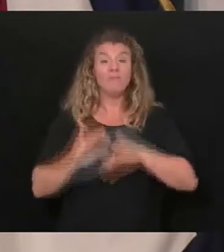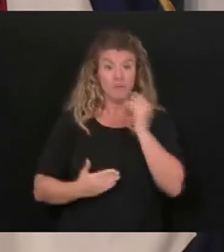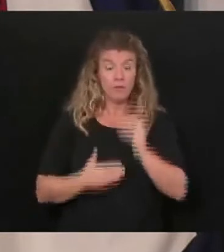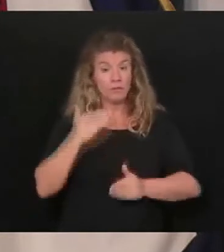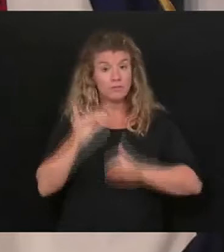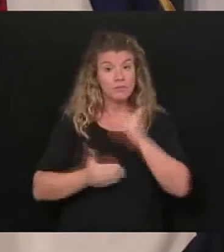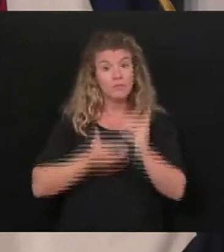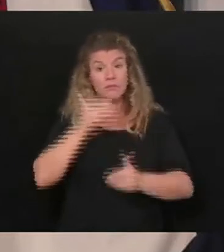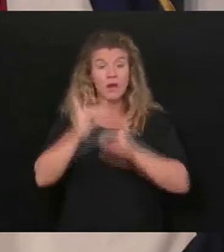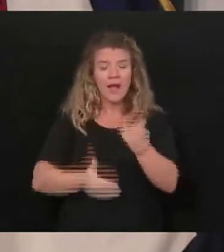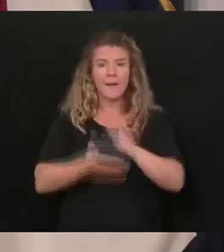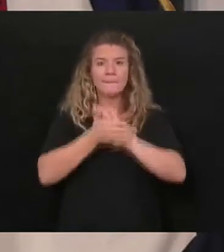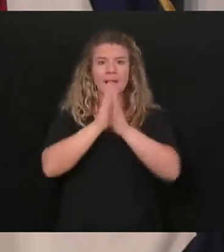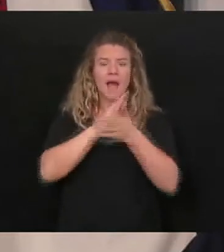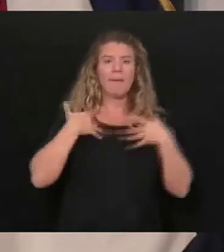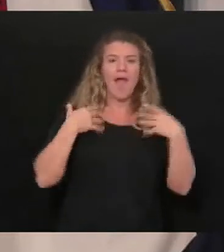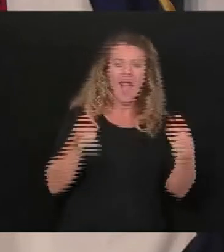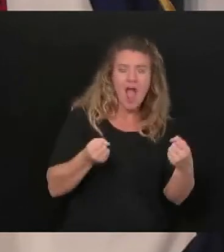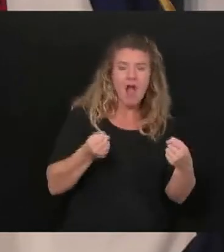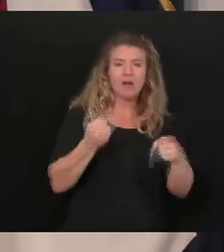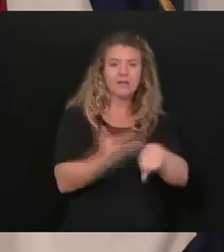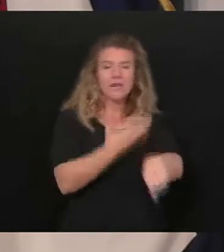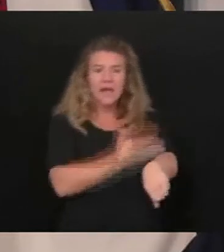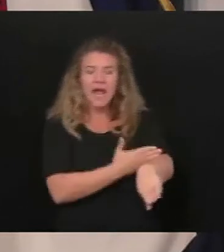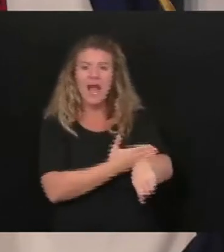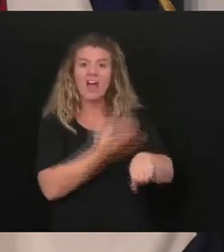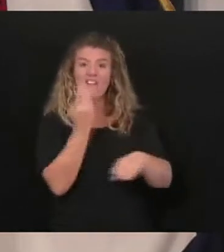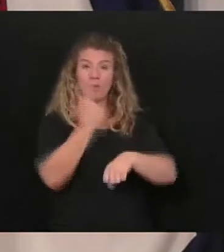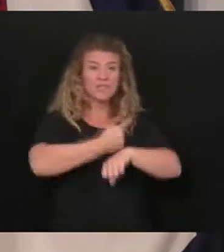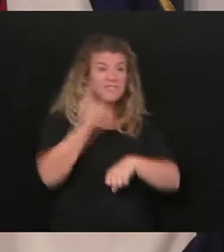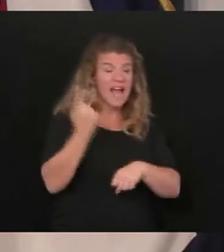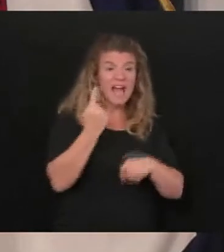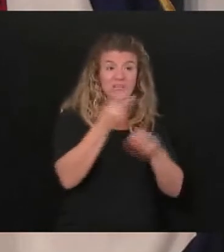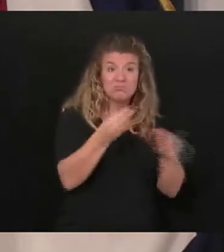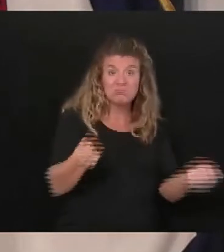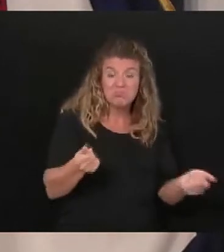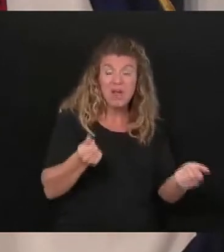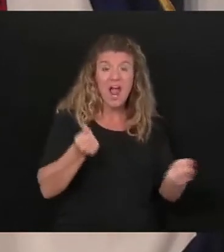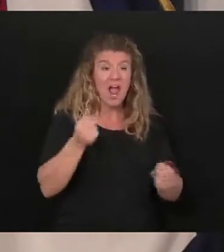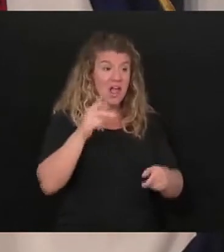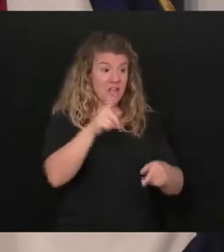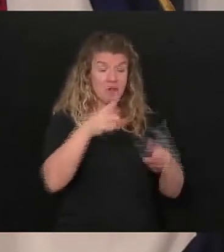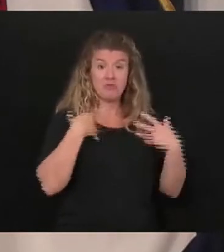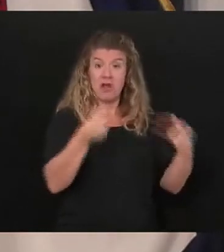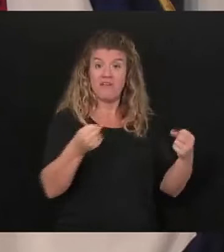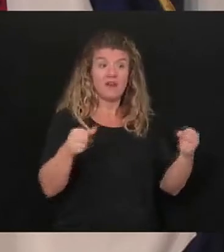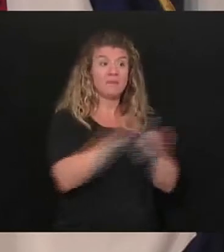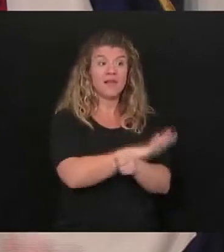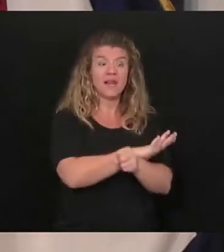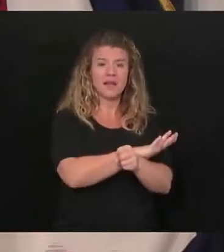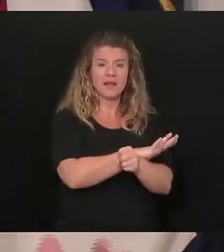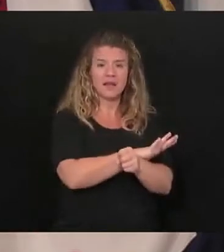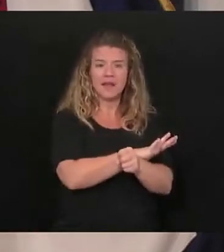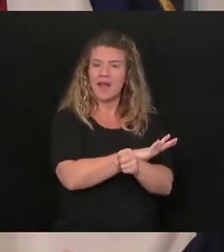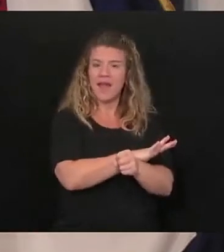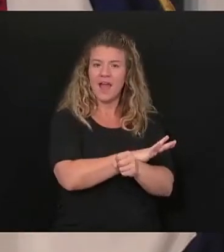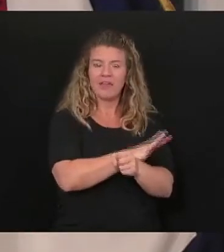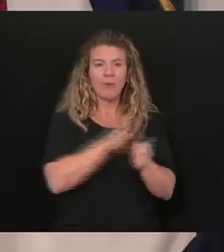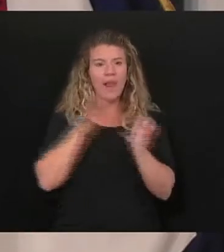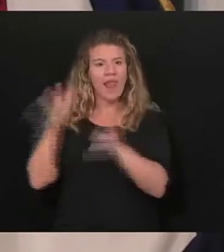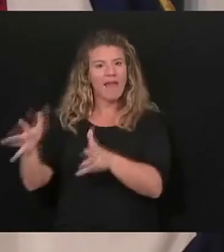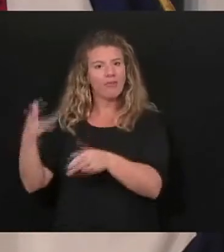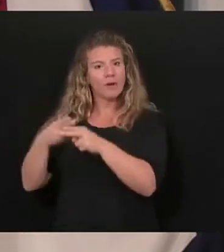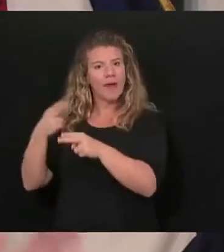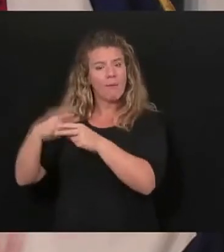and we got people well and we got past the 14-day period and people had completely recovered and everything, we didn't take them off the list.